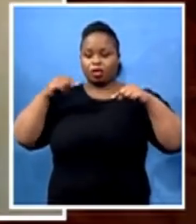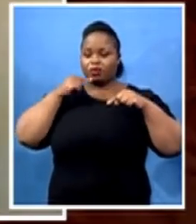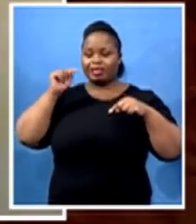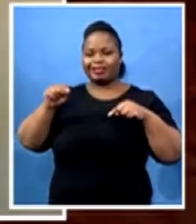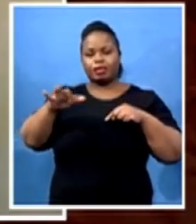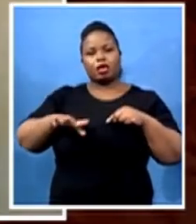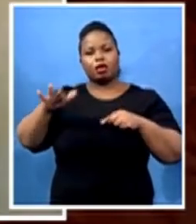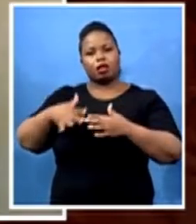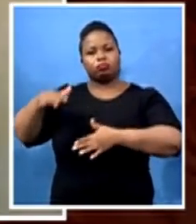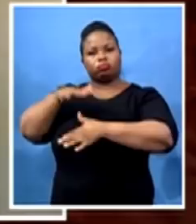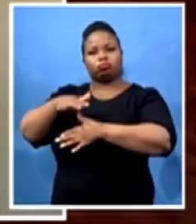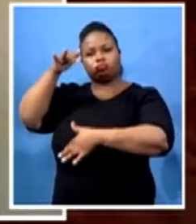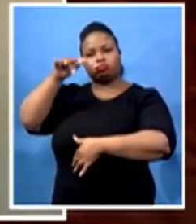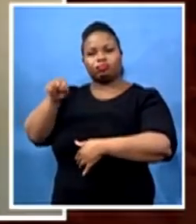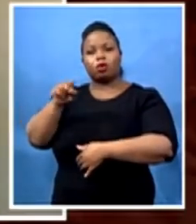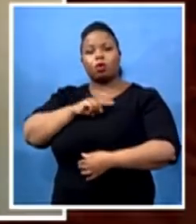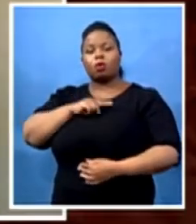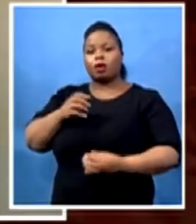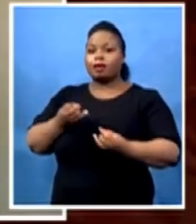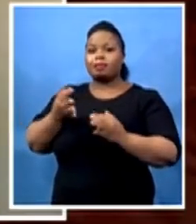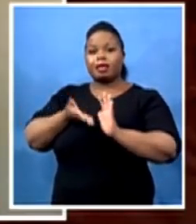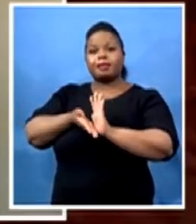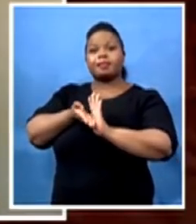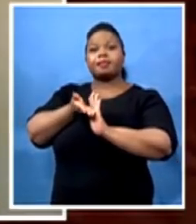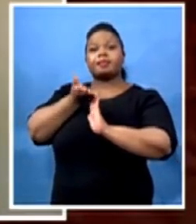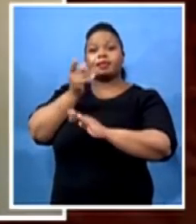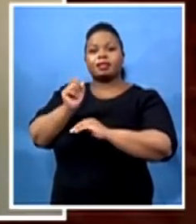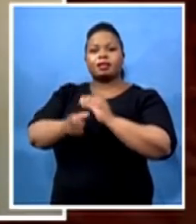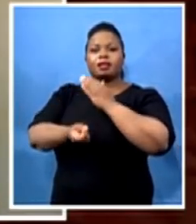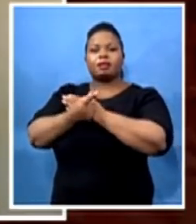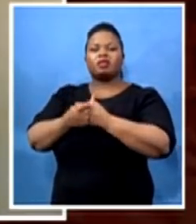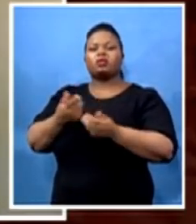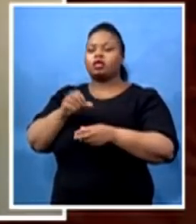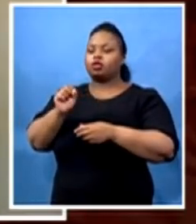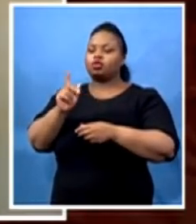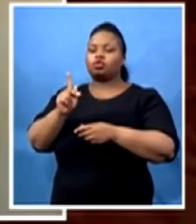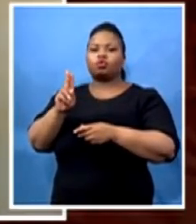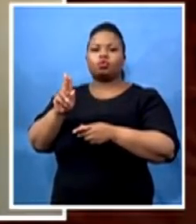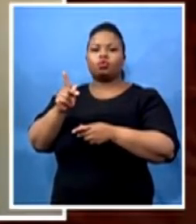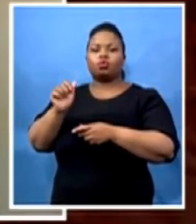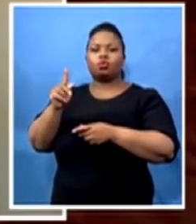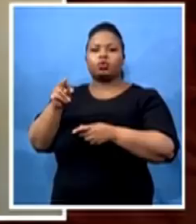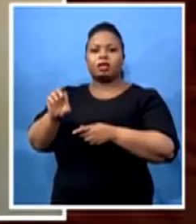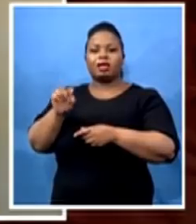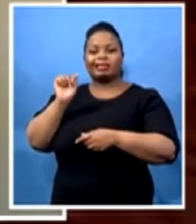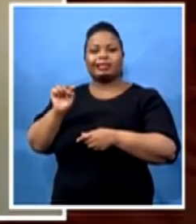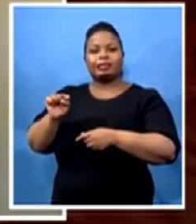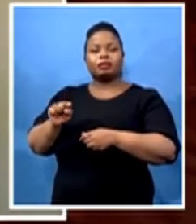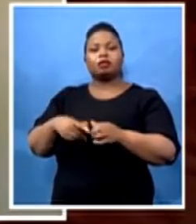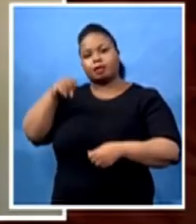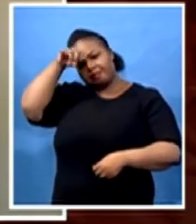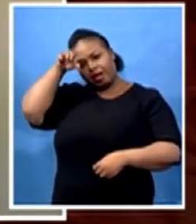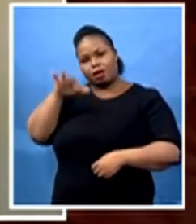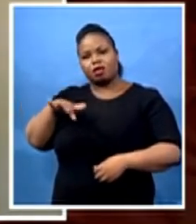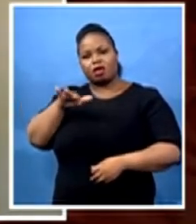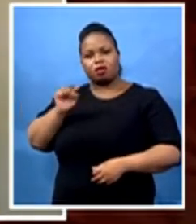of increased cases were within the Skokunet district, which is predominantly a mining area. But then that